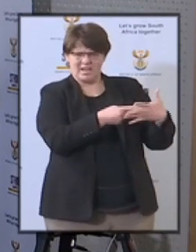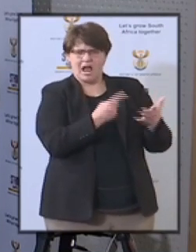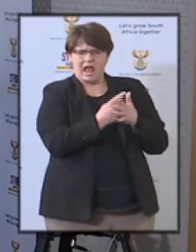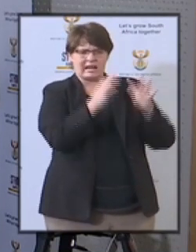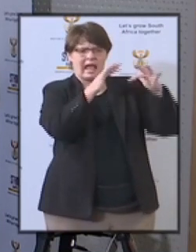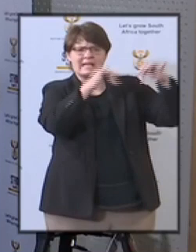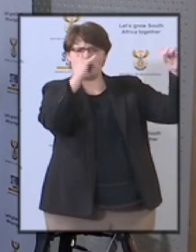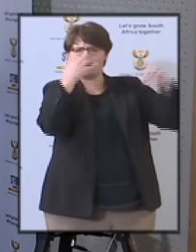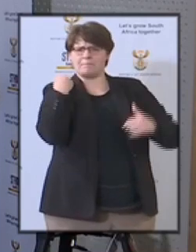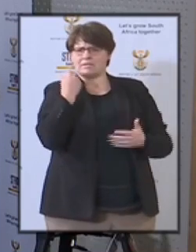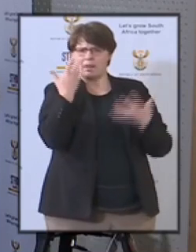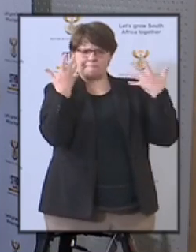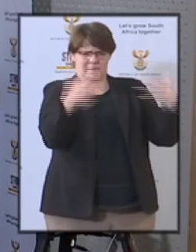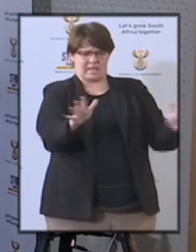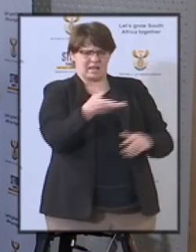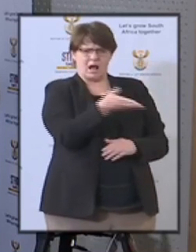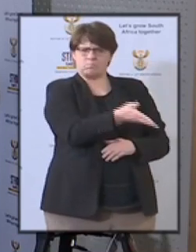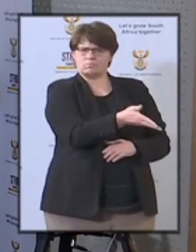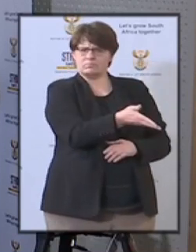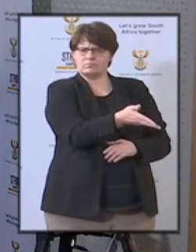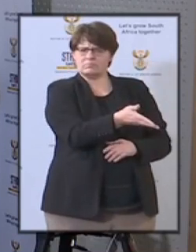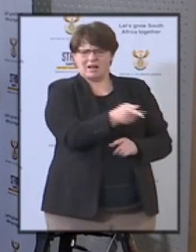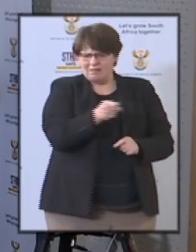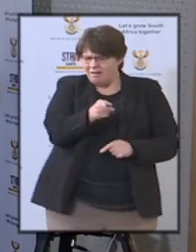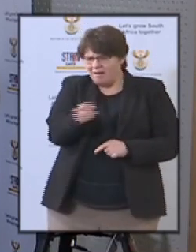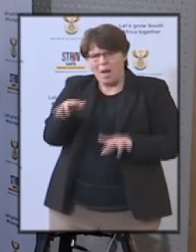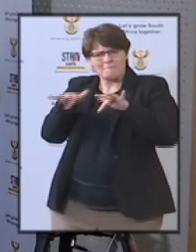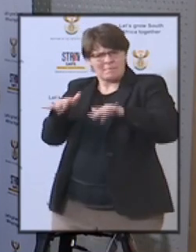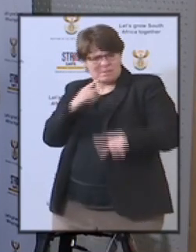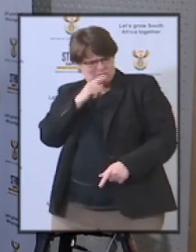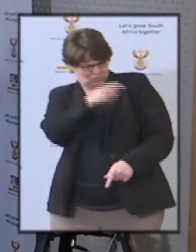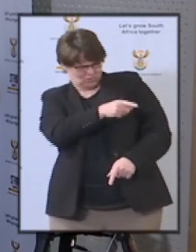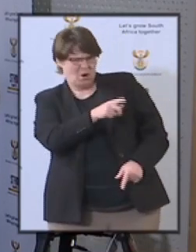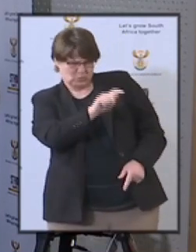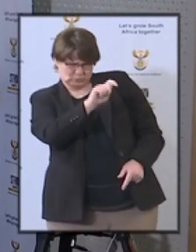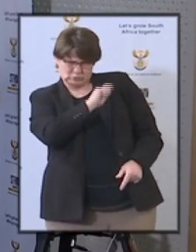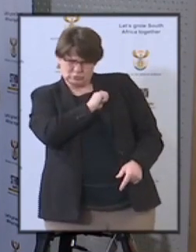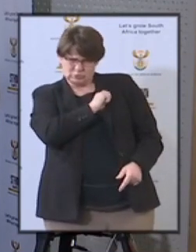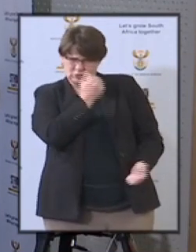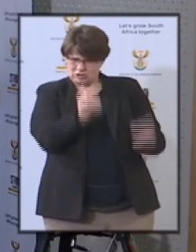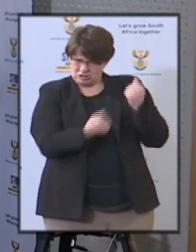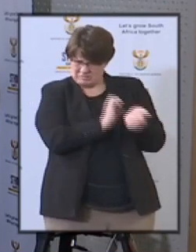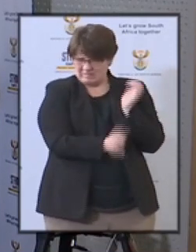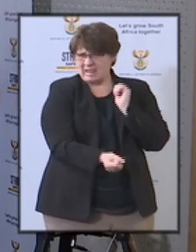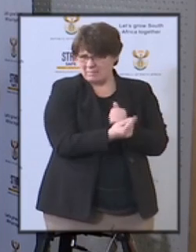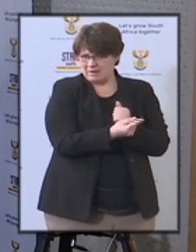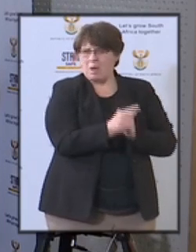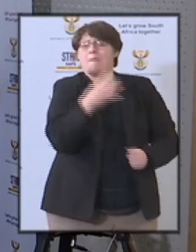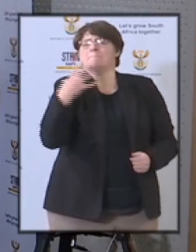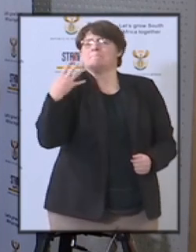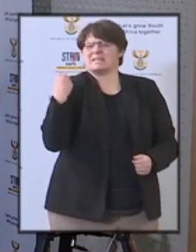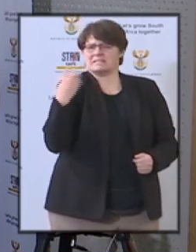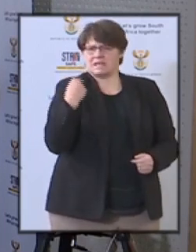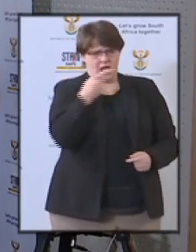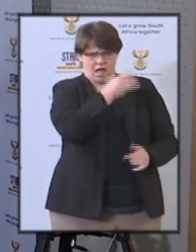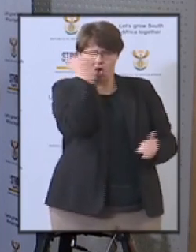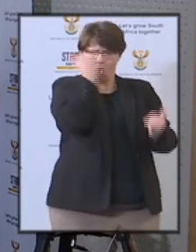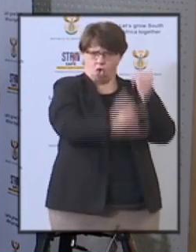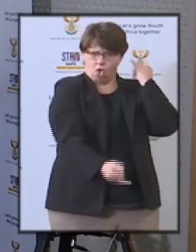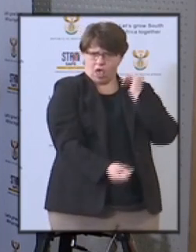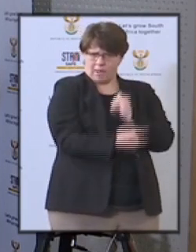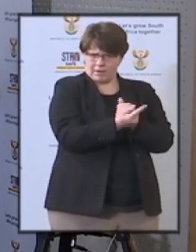only how can the country be assured of justice if there are ministers involved in wrong in wrongdoing